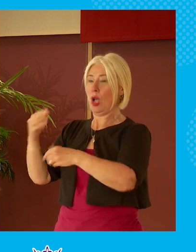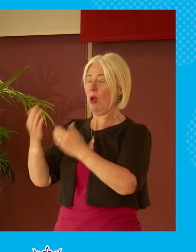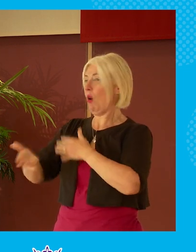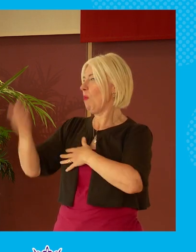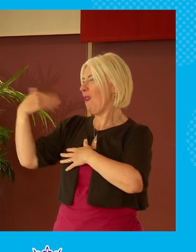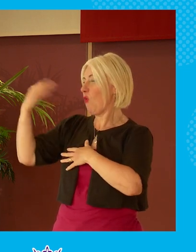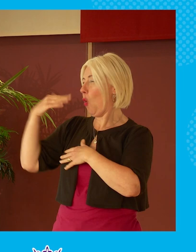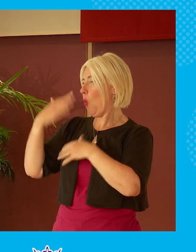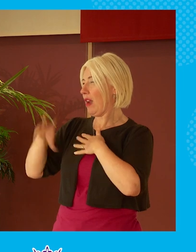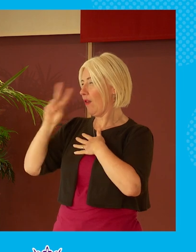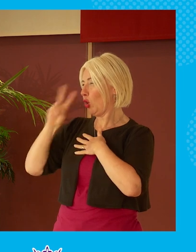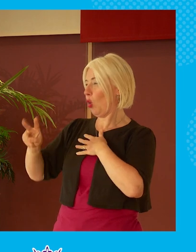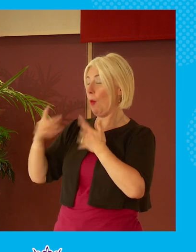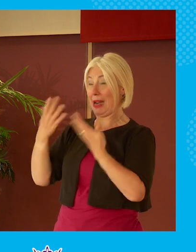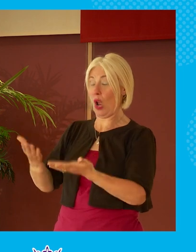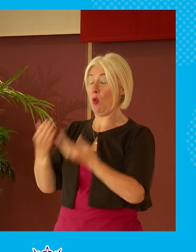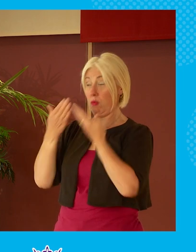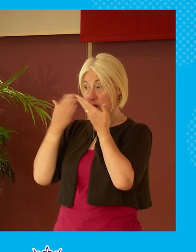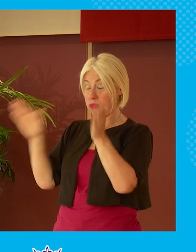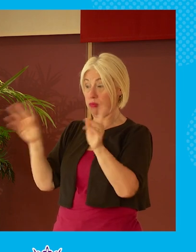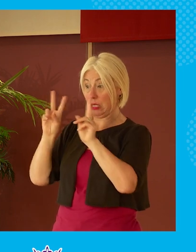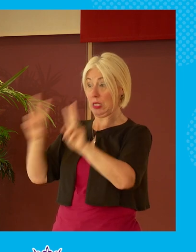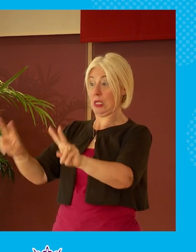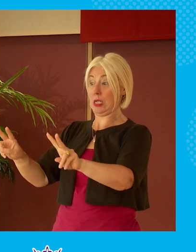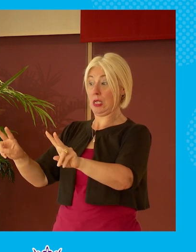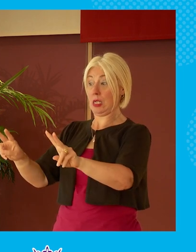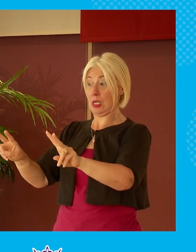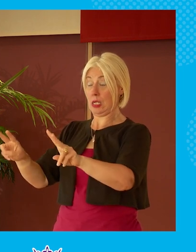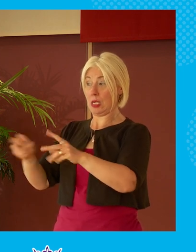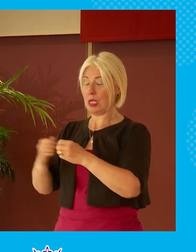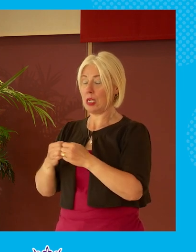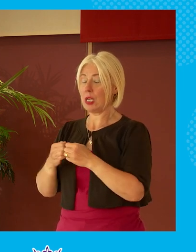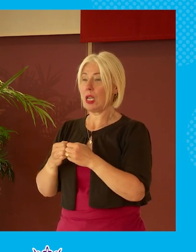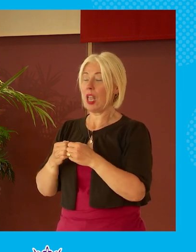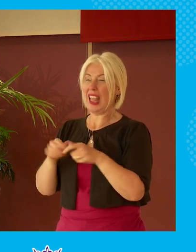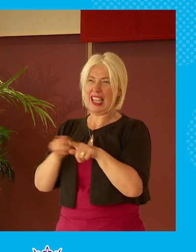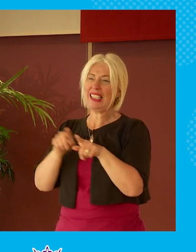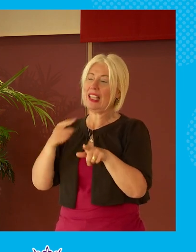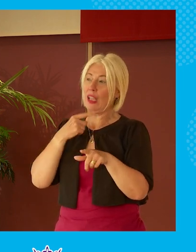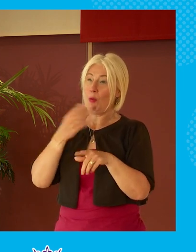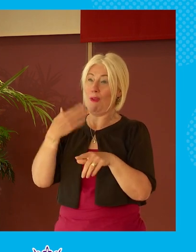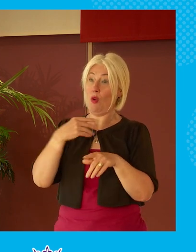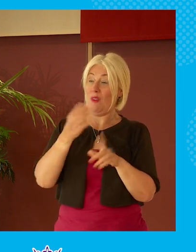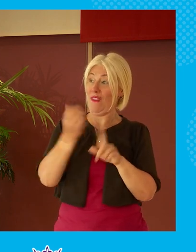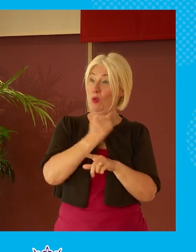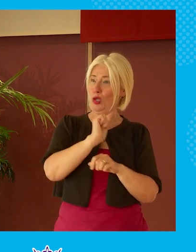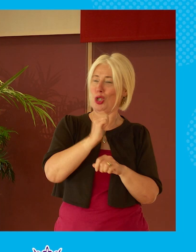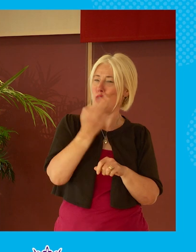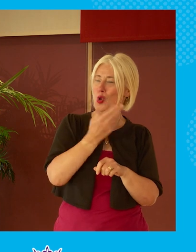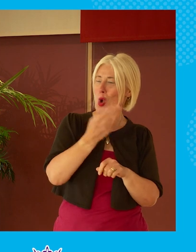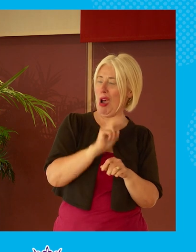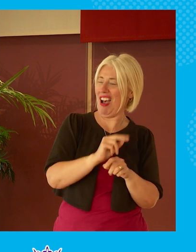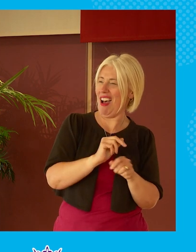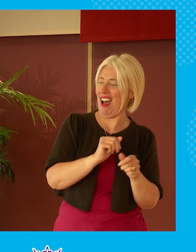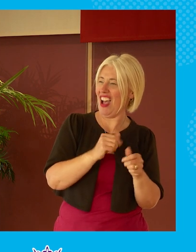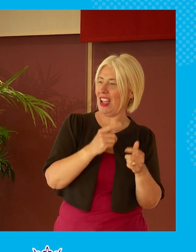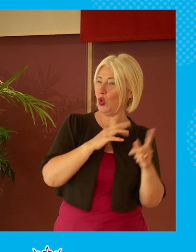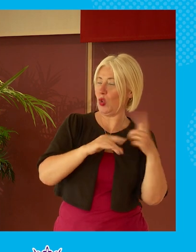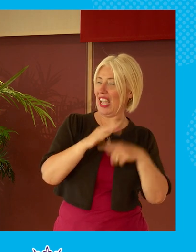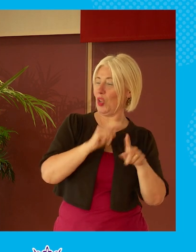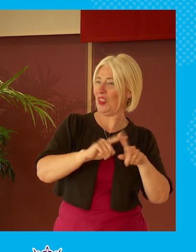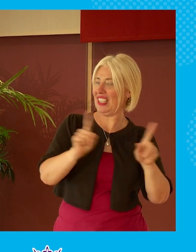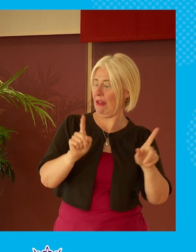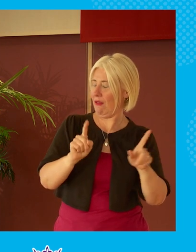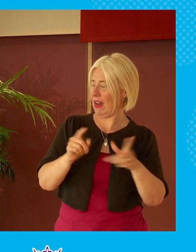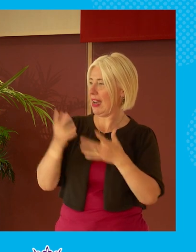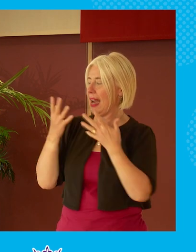it before and therefore it wasn't it was like society before we learned how to refine sugar uh we now have to understand what what what this is going to